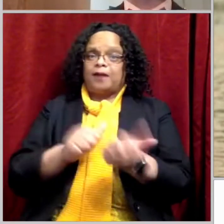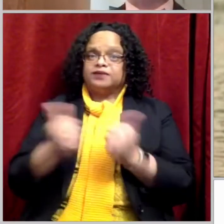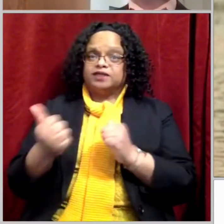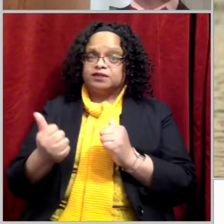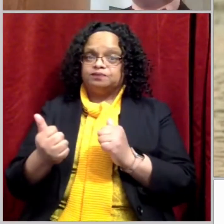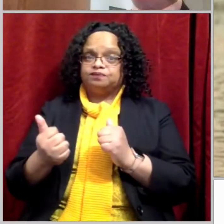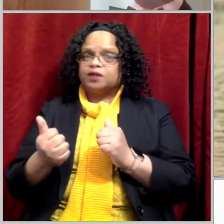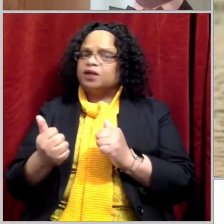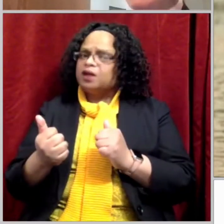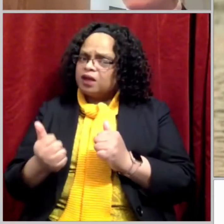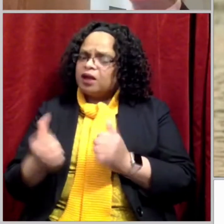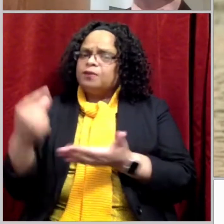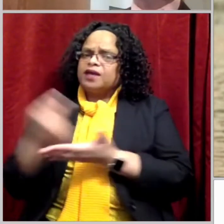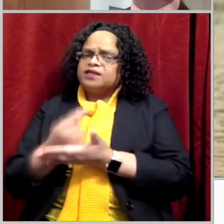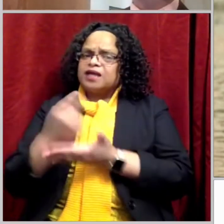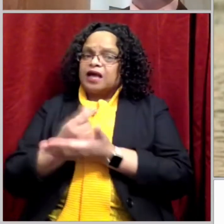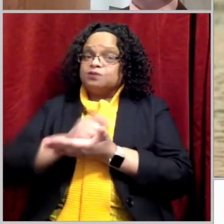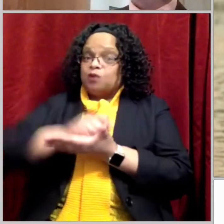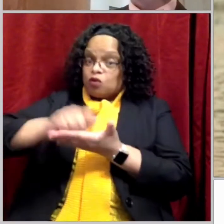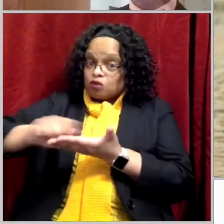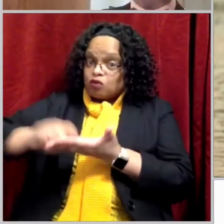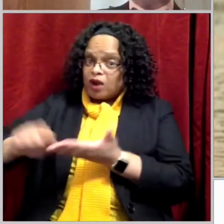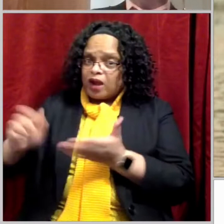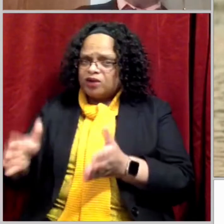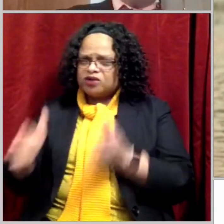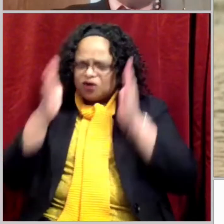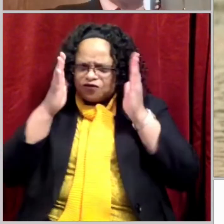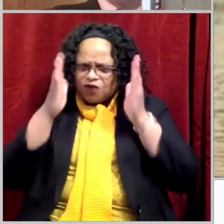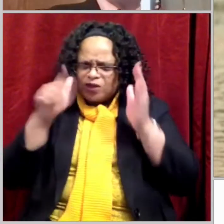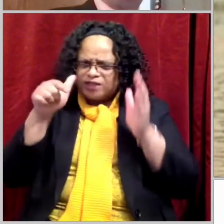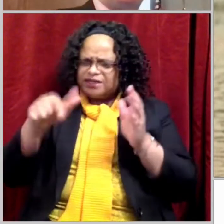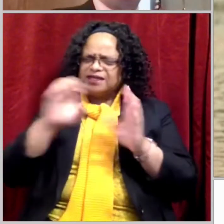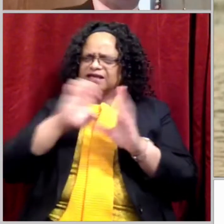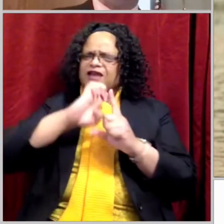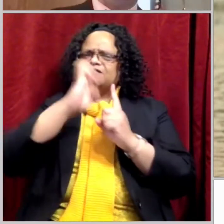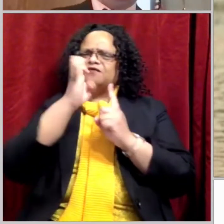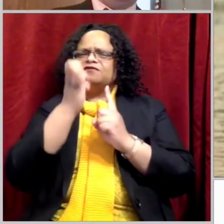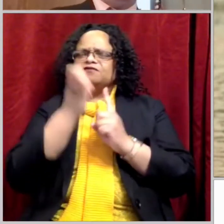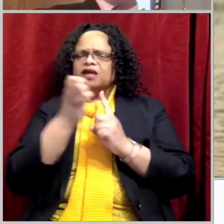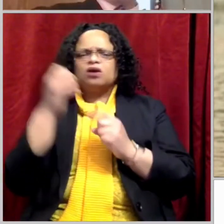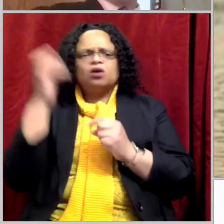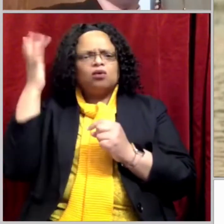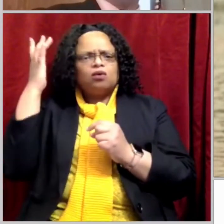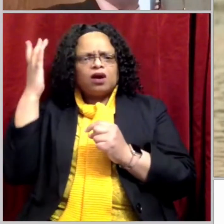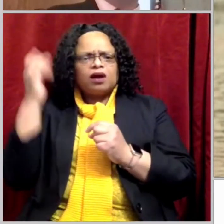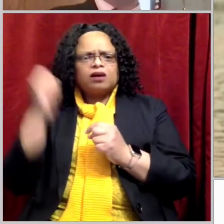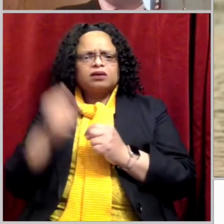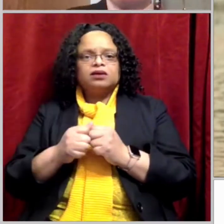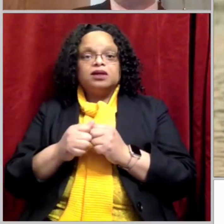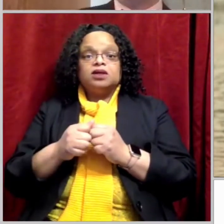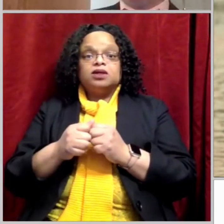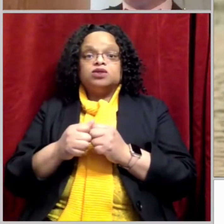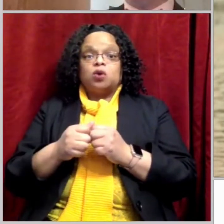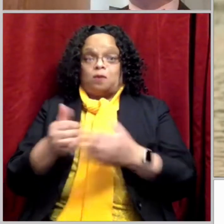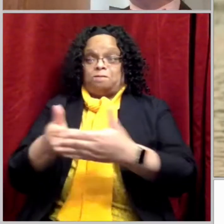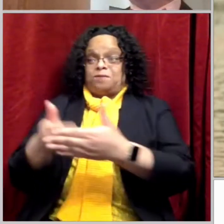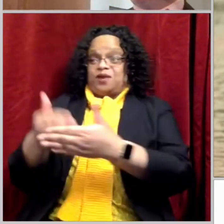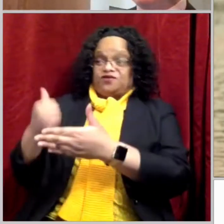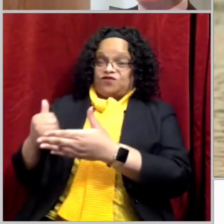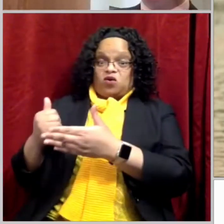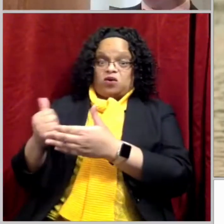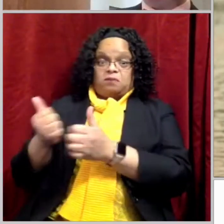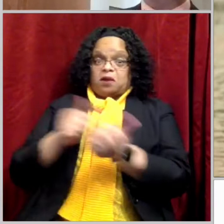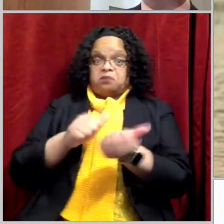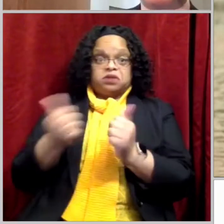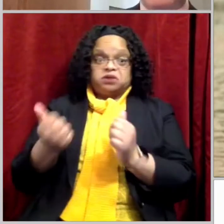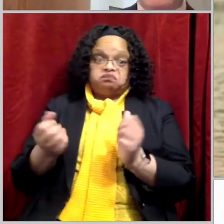gospel writers paid attention to. They didn't necessarily pay too much attention to Jesus' prior years. Only